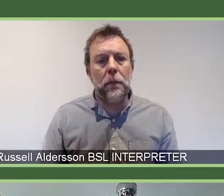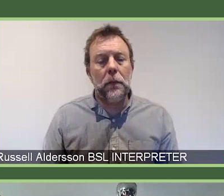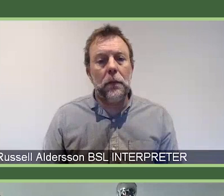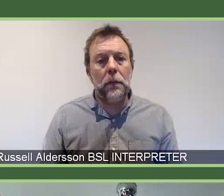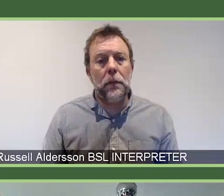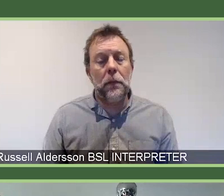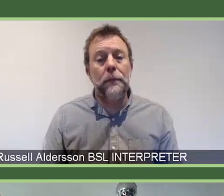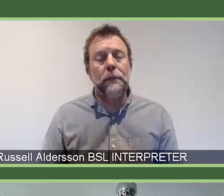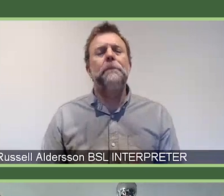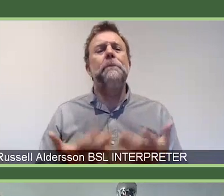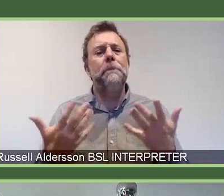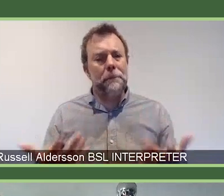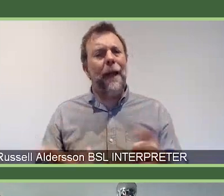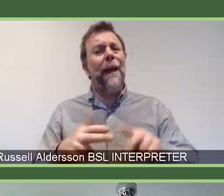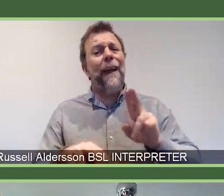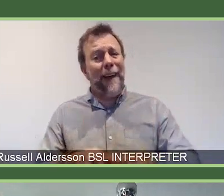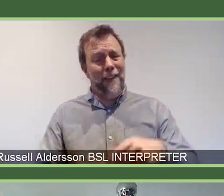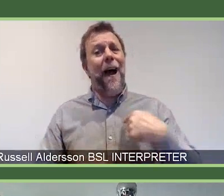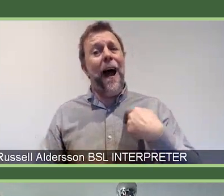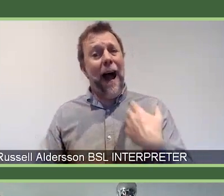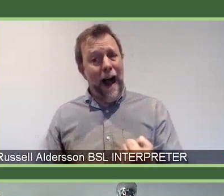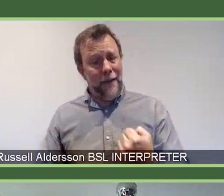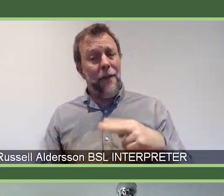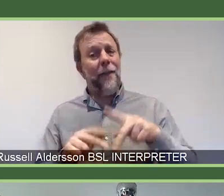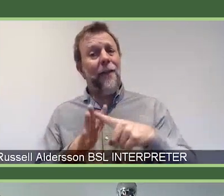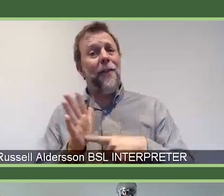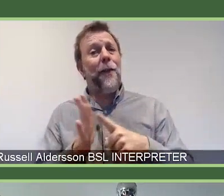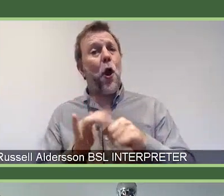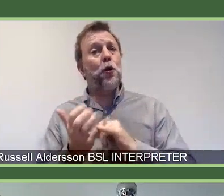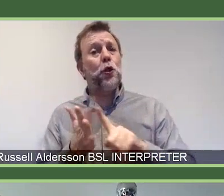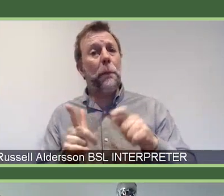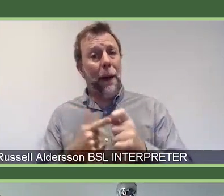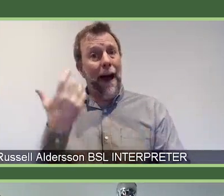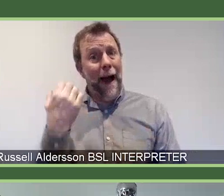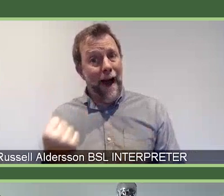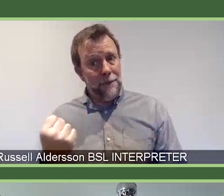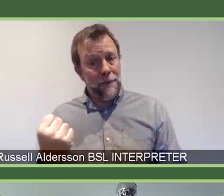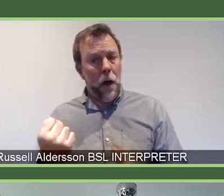This one is also for you, Alison. So can I apply if I already hold a fellowship elsewhere?